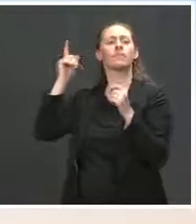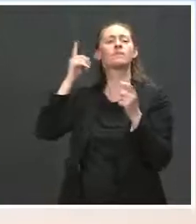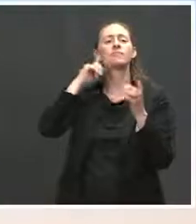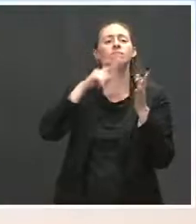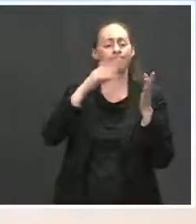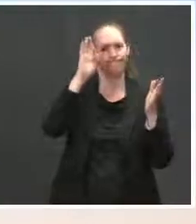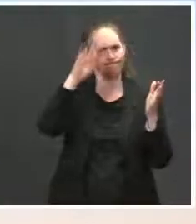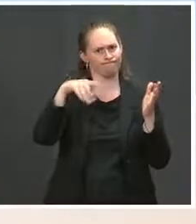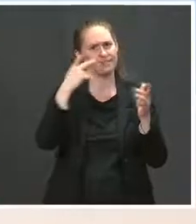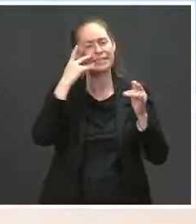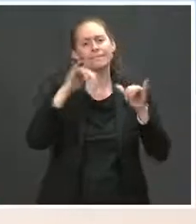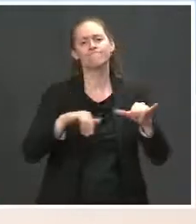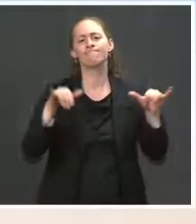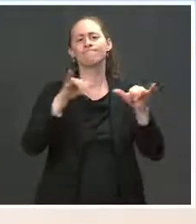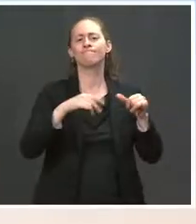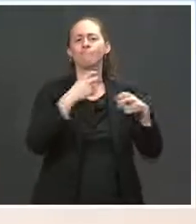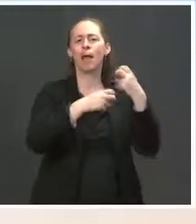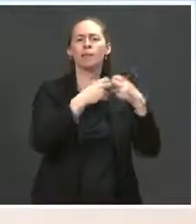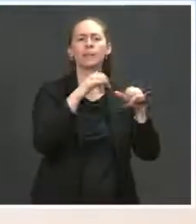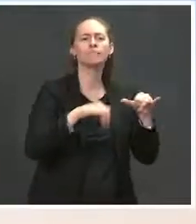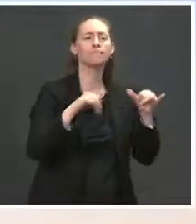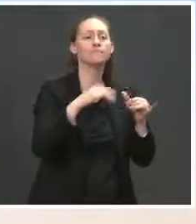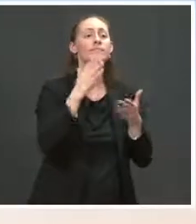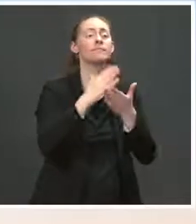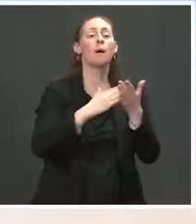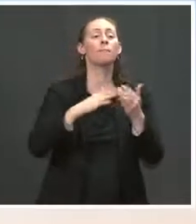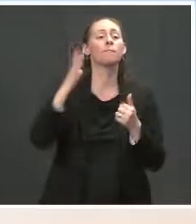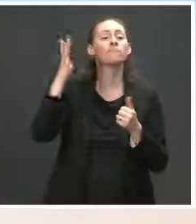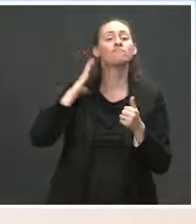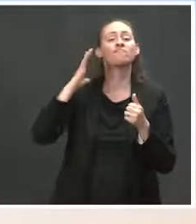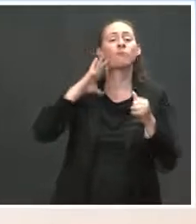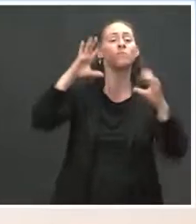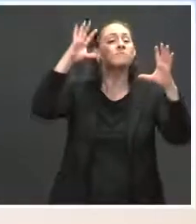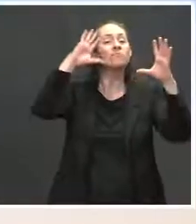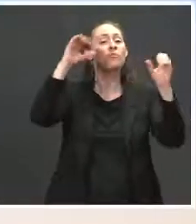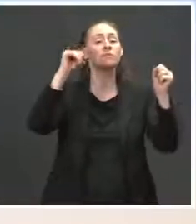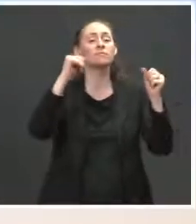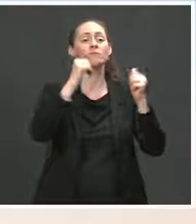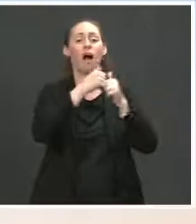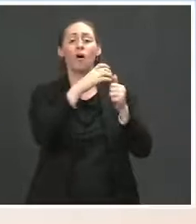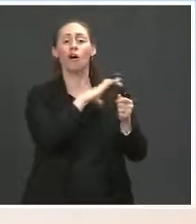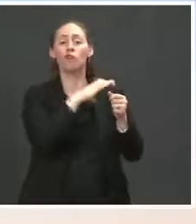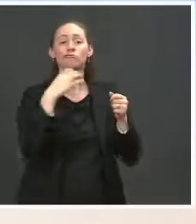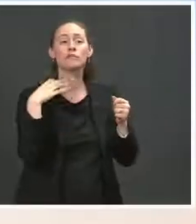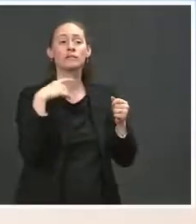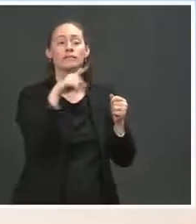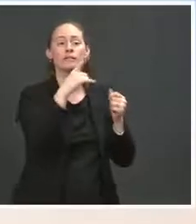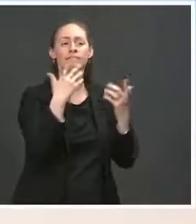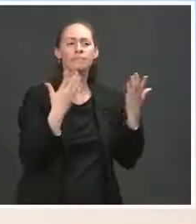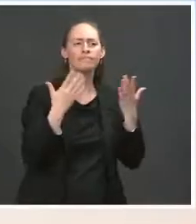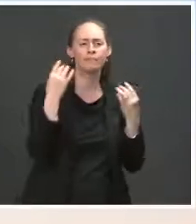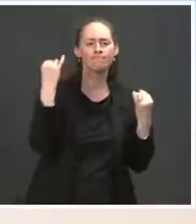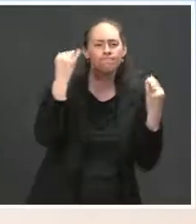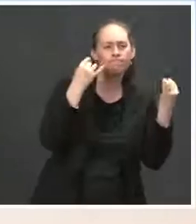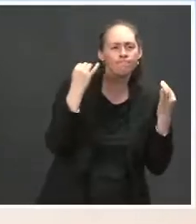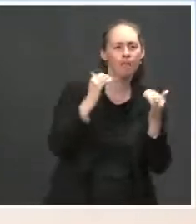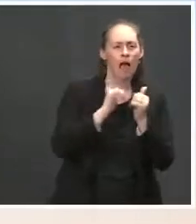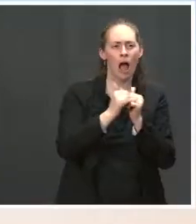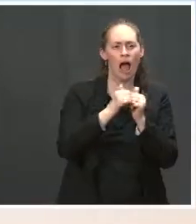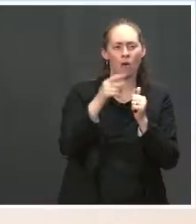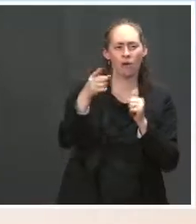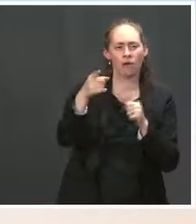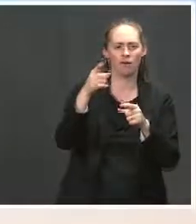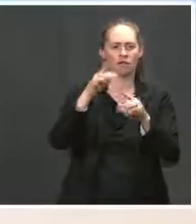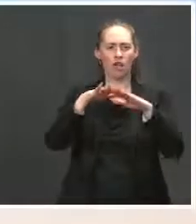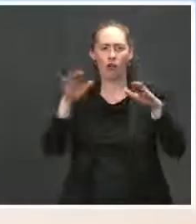that some supporters of the former president and some Republicans in Congress apparently are licking their chops about how to make children a political issue. We don't see it